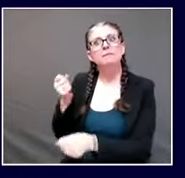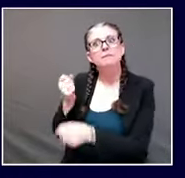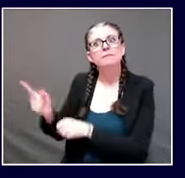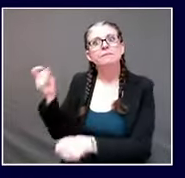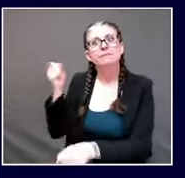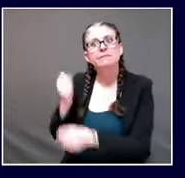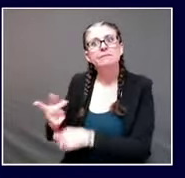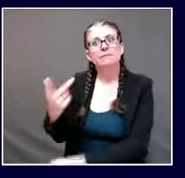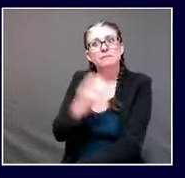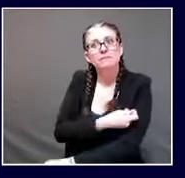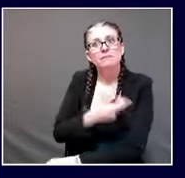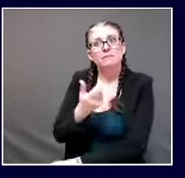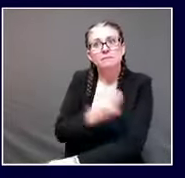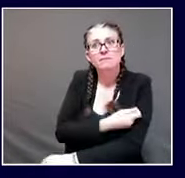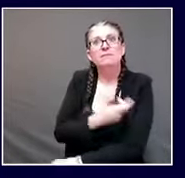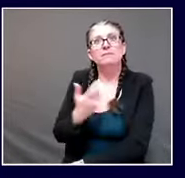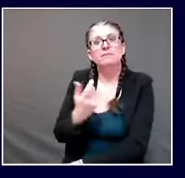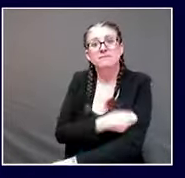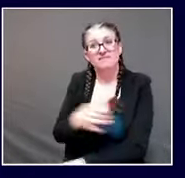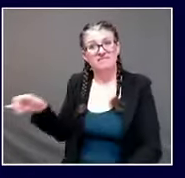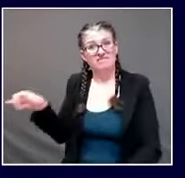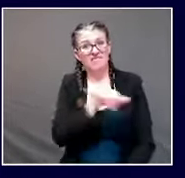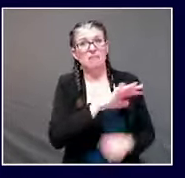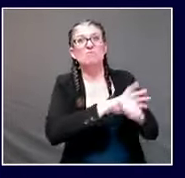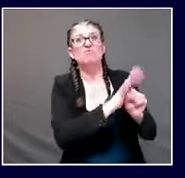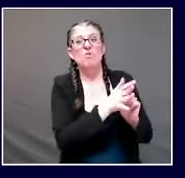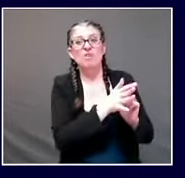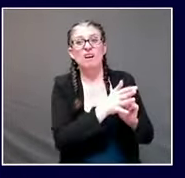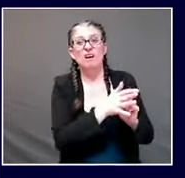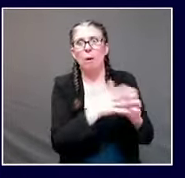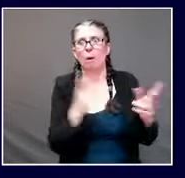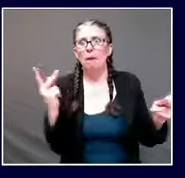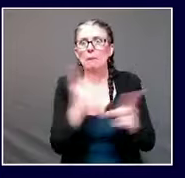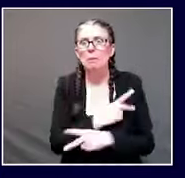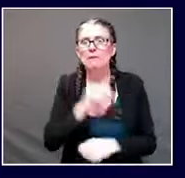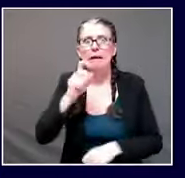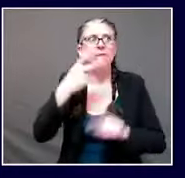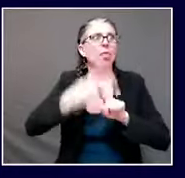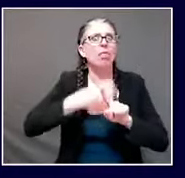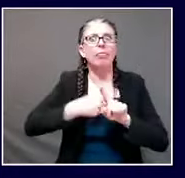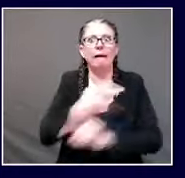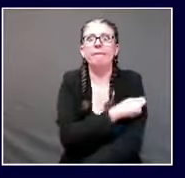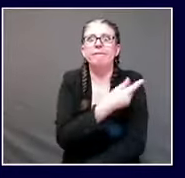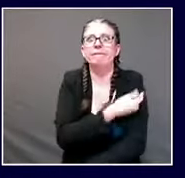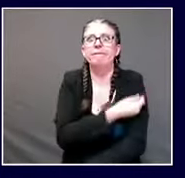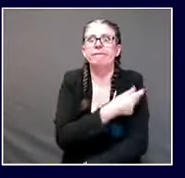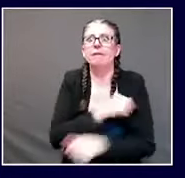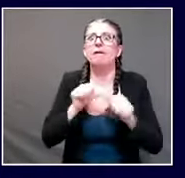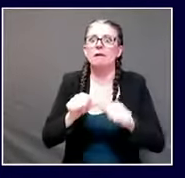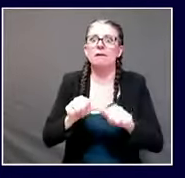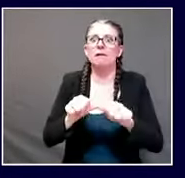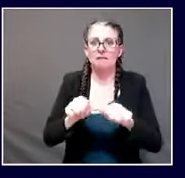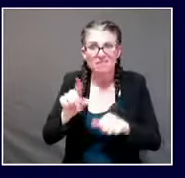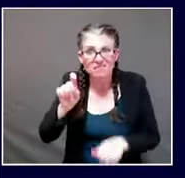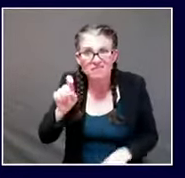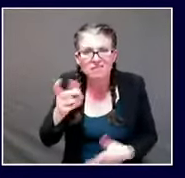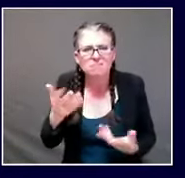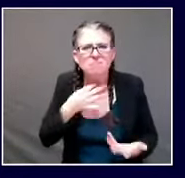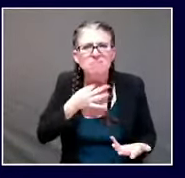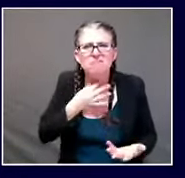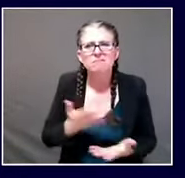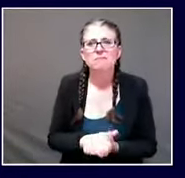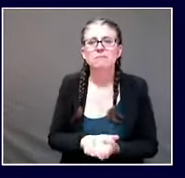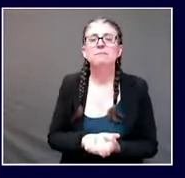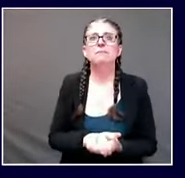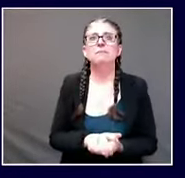i'll i'll wait until you answer that and then i have a follow-up so there's two parts of your question but the first part and the most important